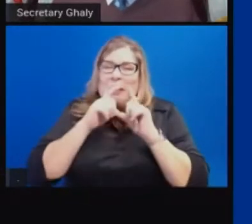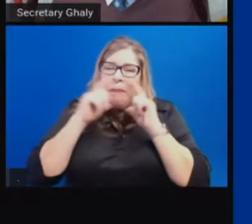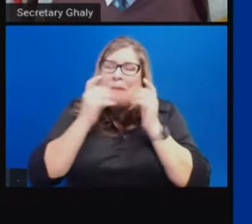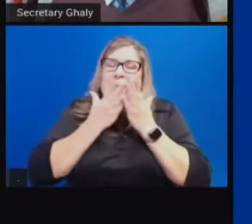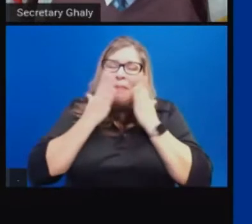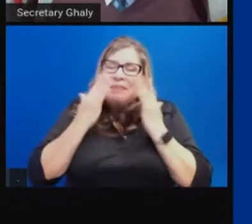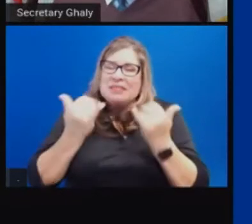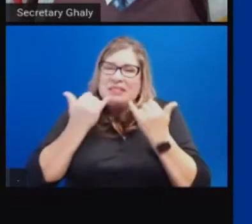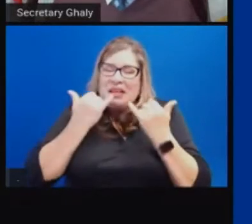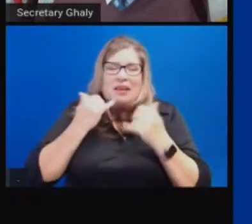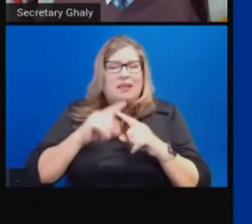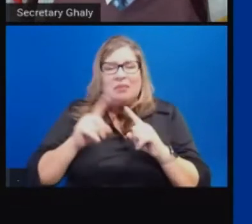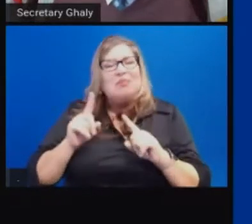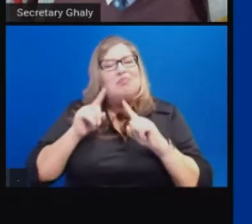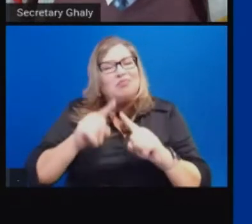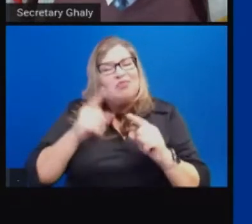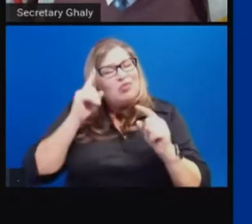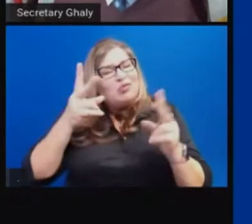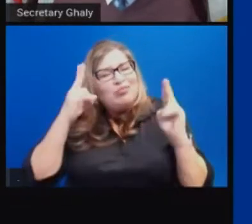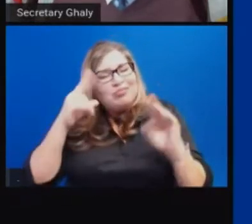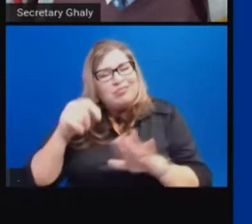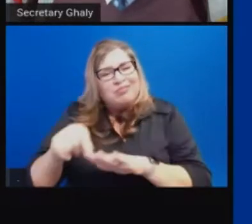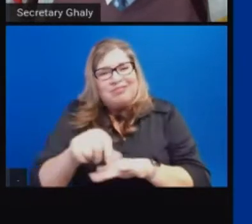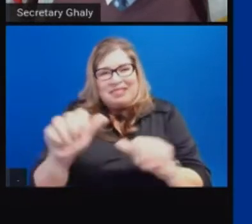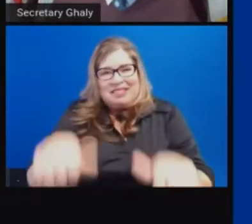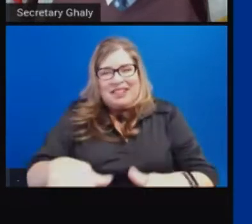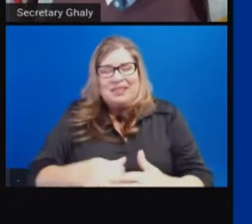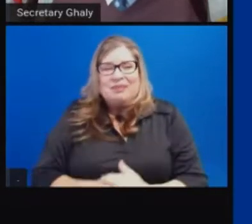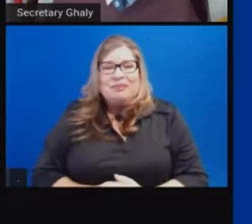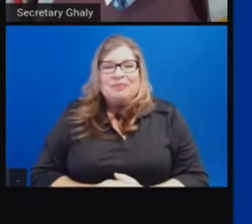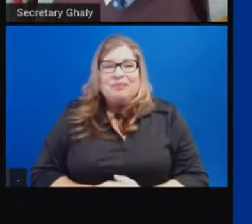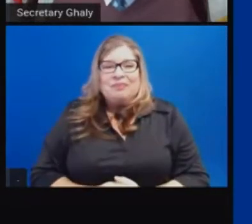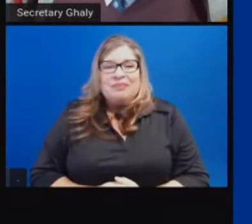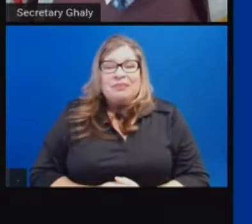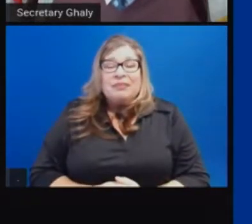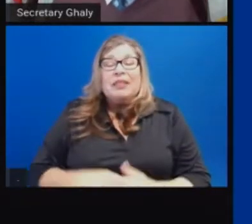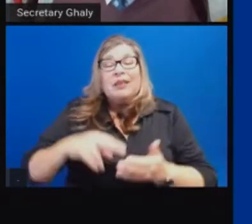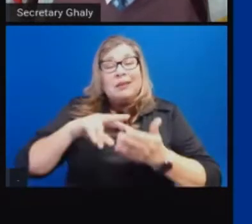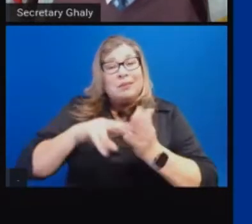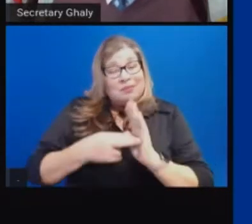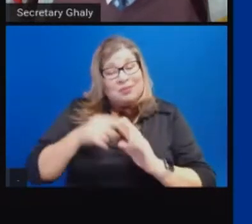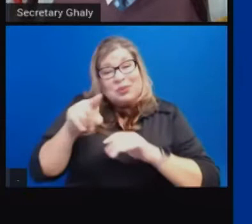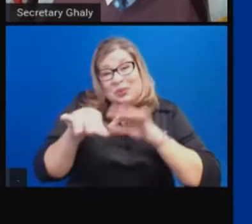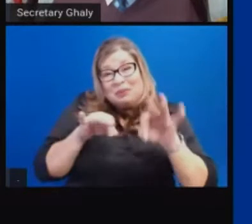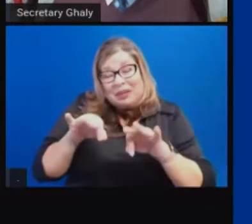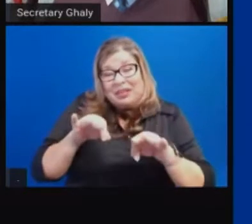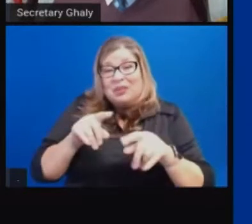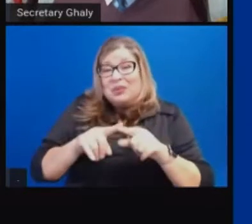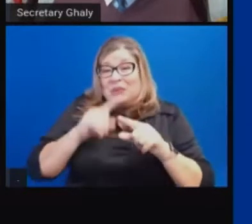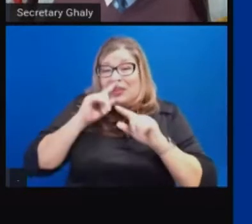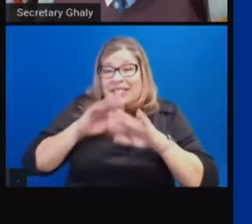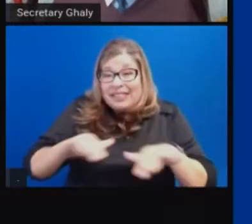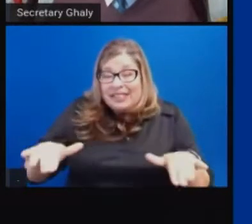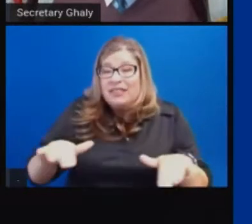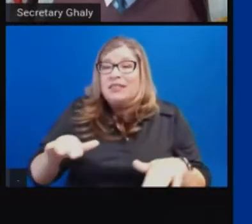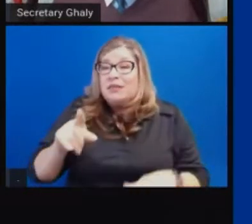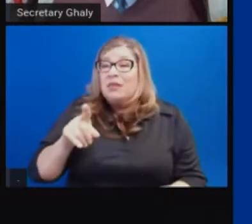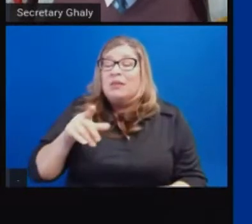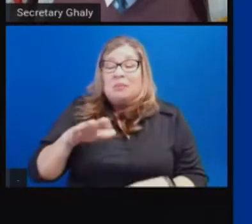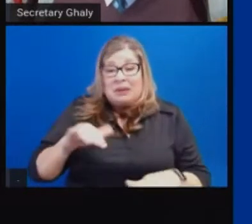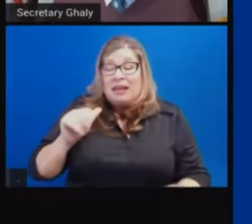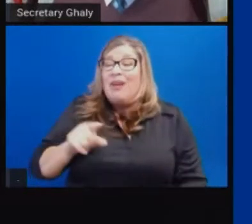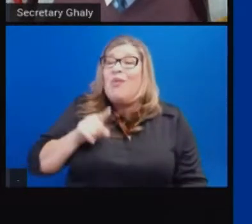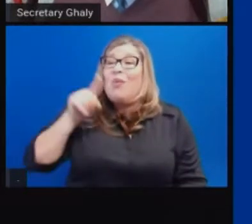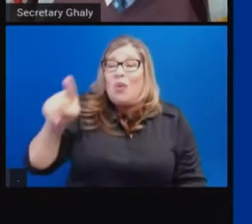And then for kids, and this is real one from my household, explaining that the park across the street that they can go and play